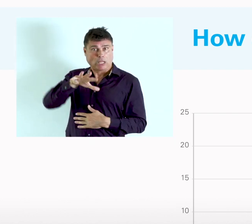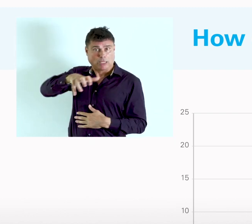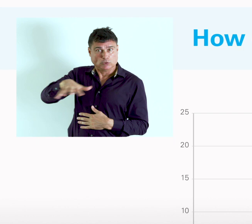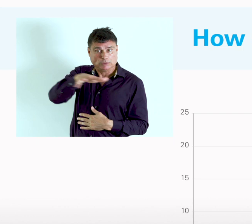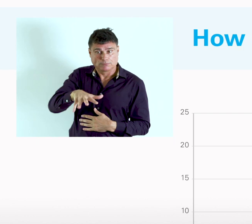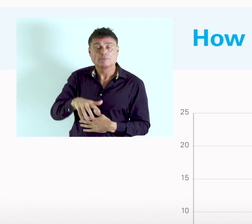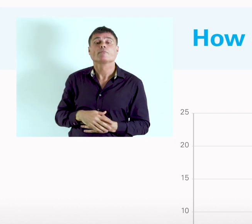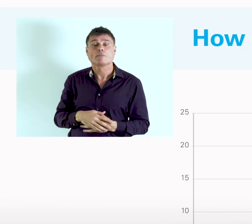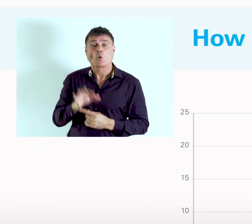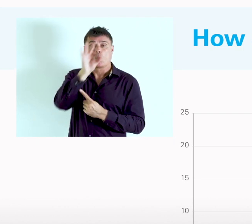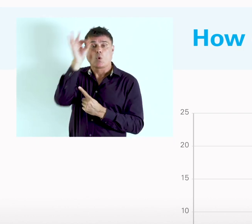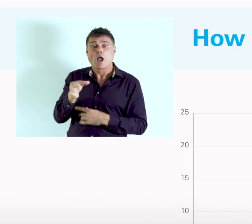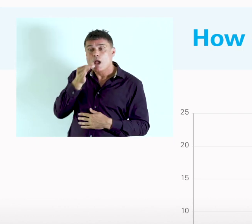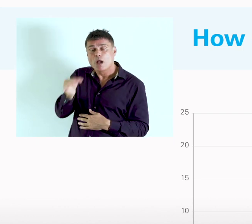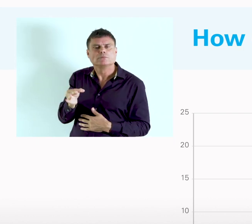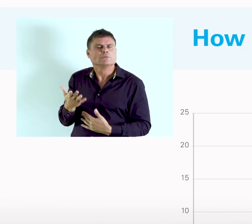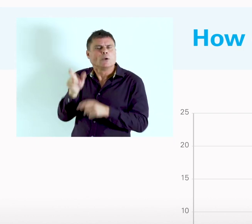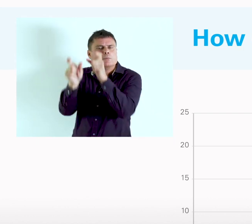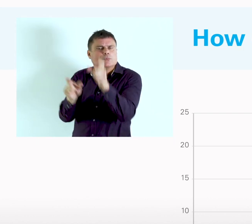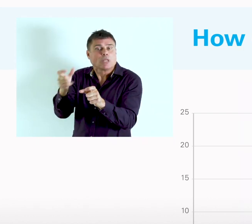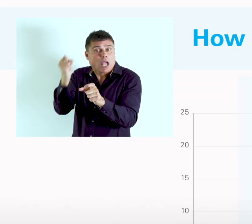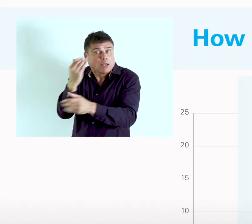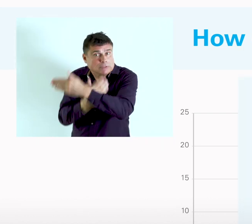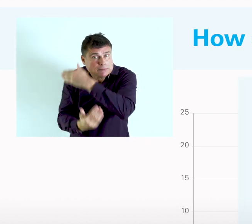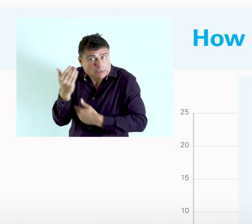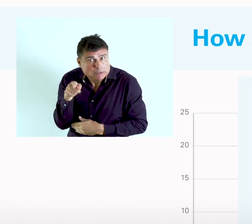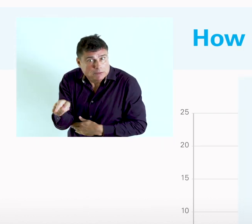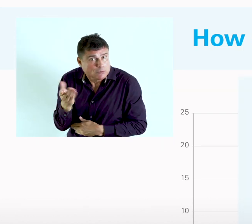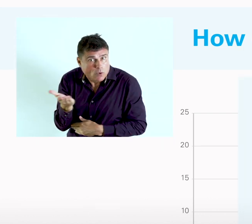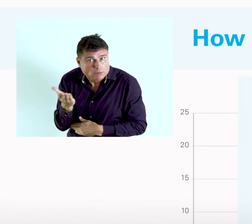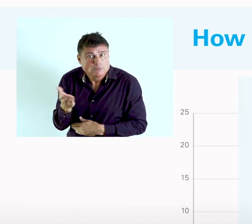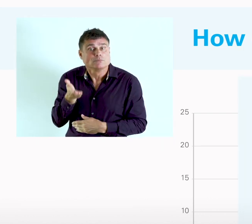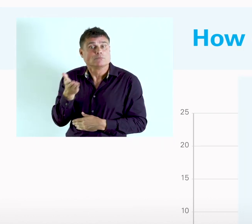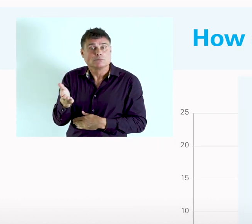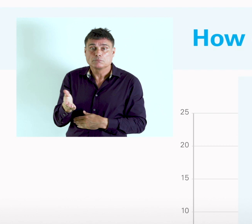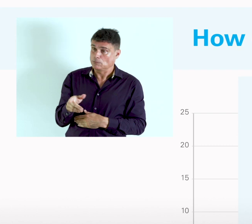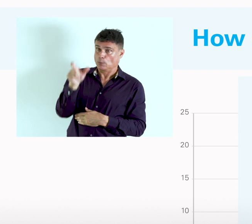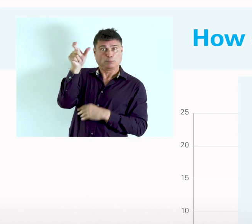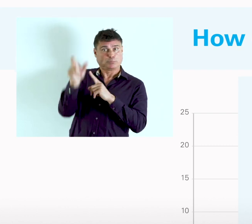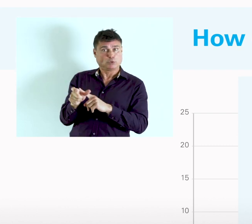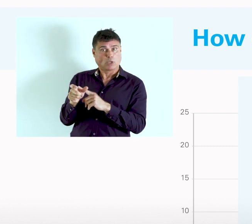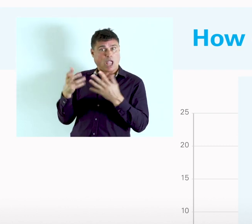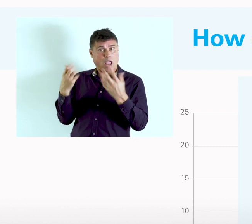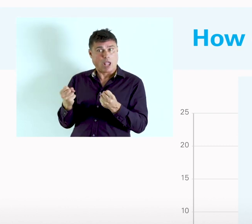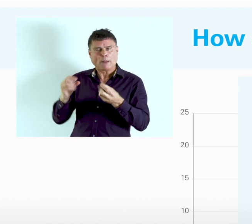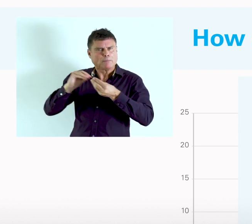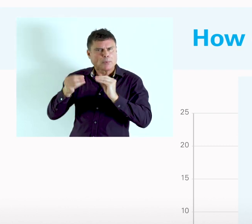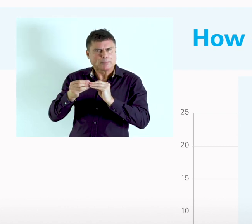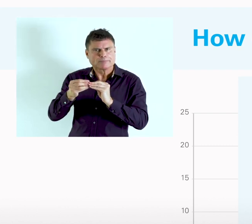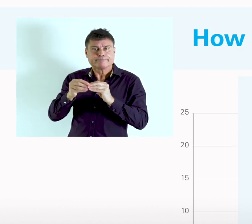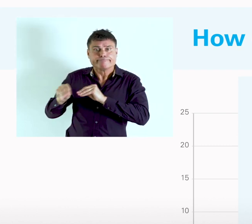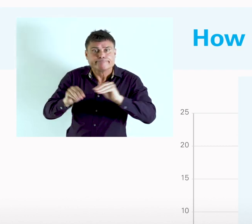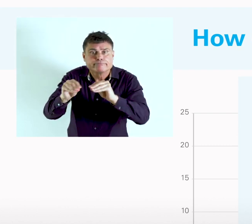The questionnaire used to identify persons with disability was the follow. Does the person have any difficulty